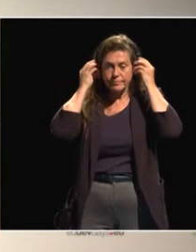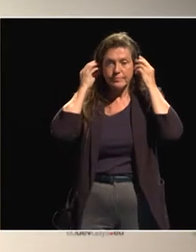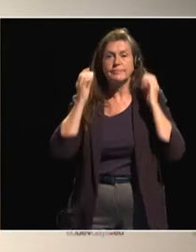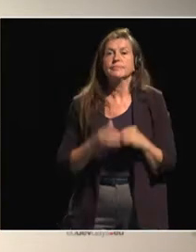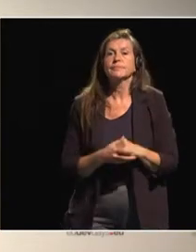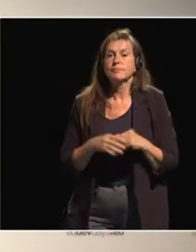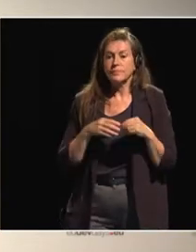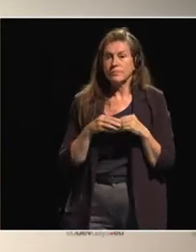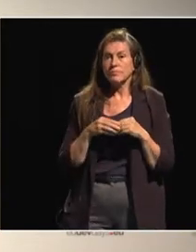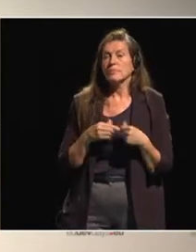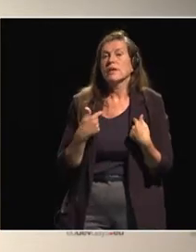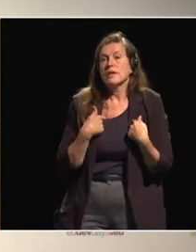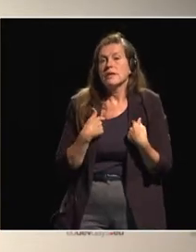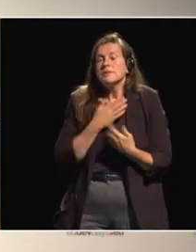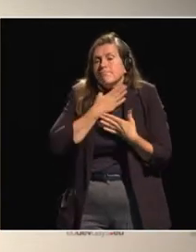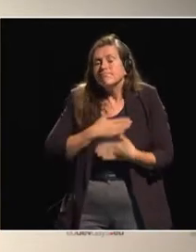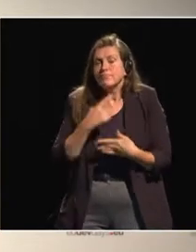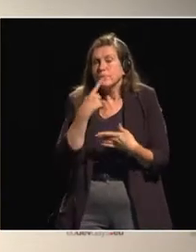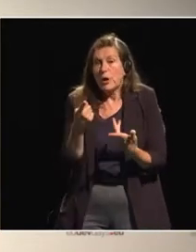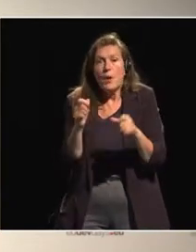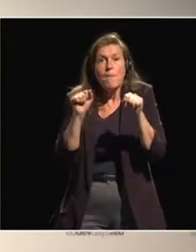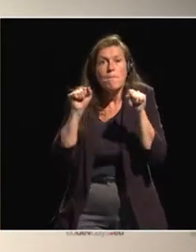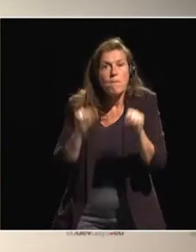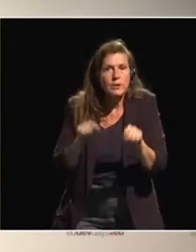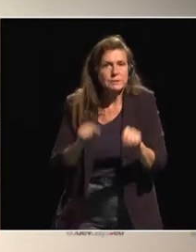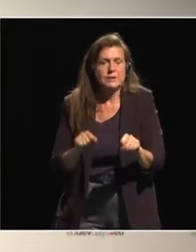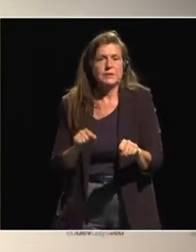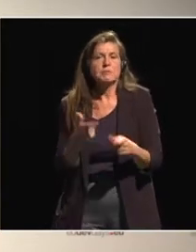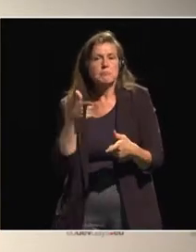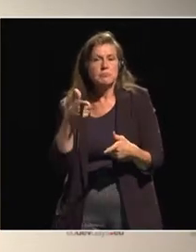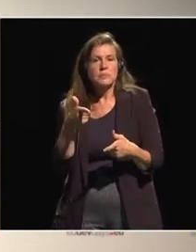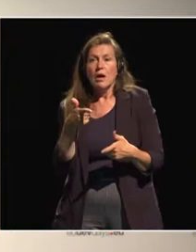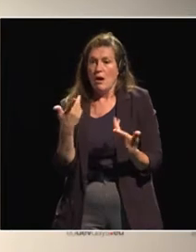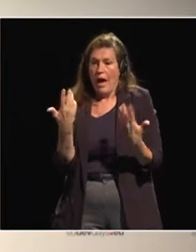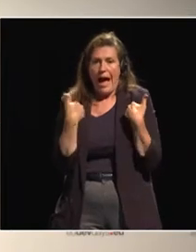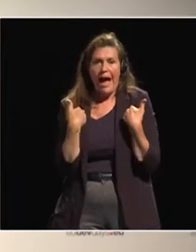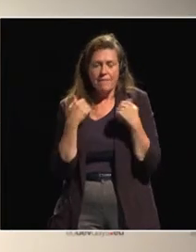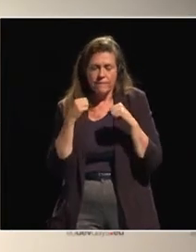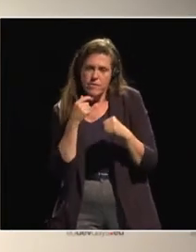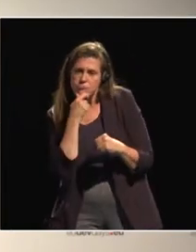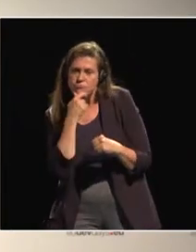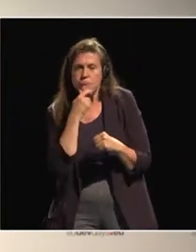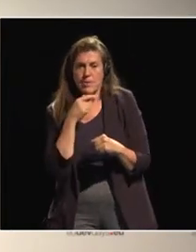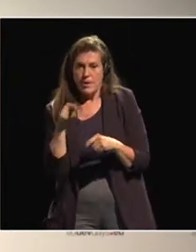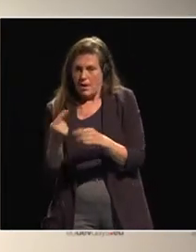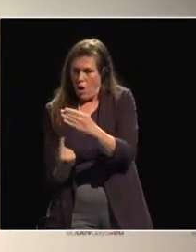Thank you. Well, first of all, I'm going to start with potential, opportunities available,